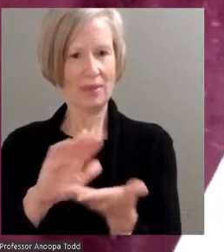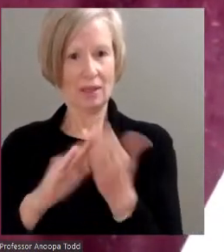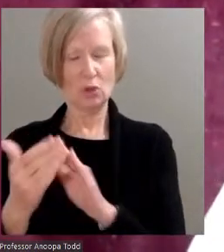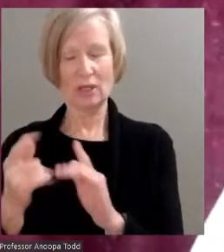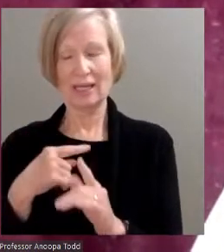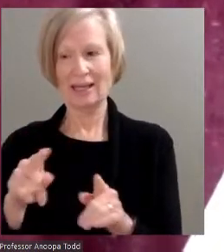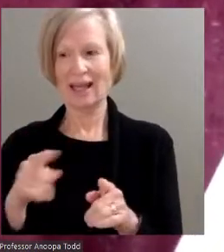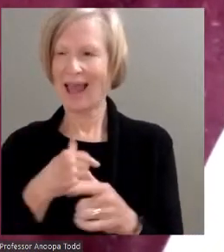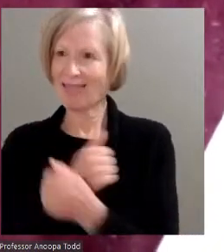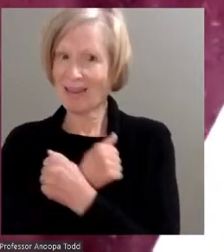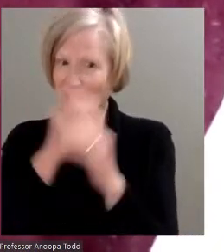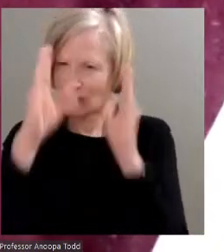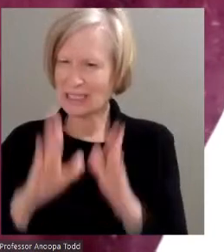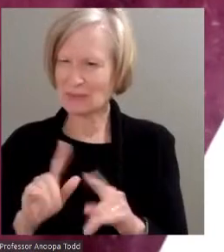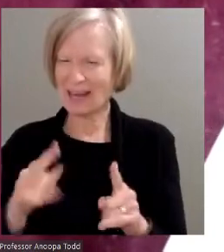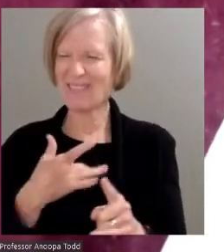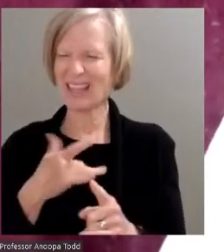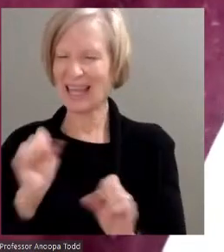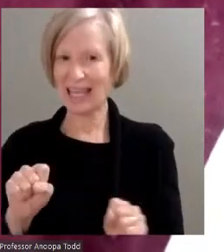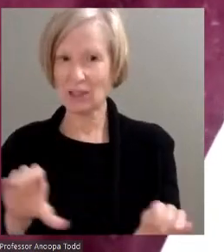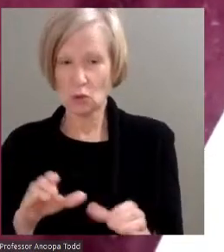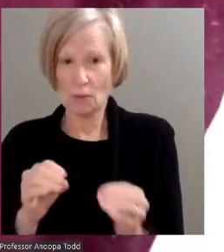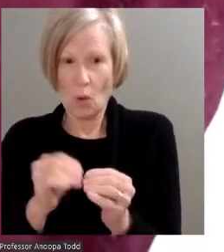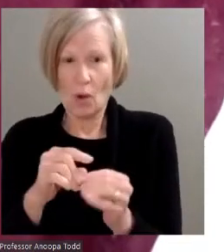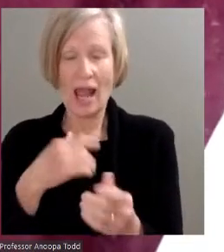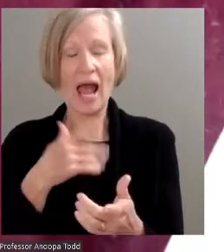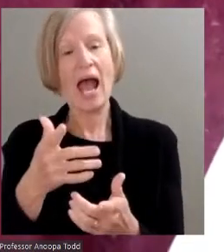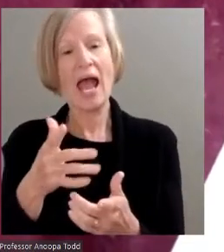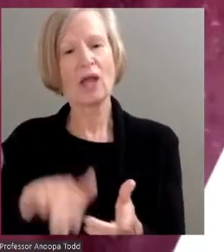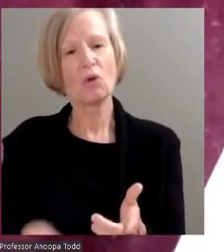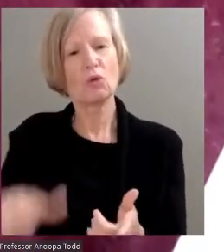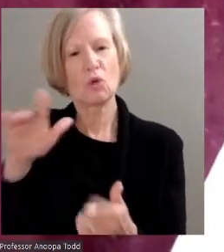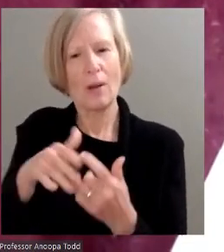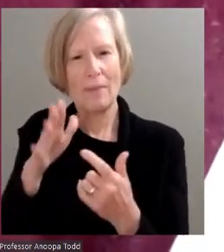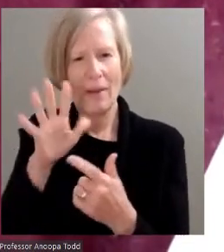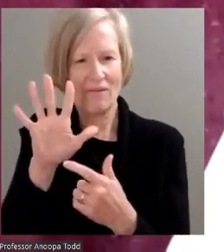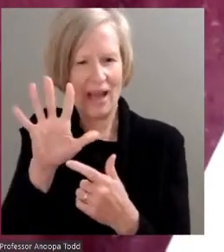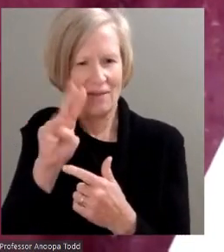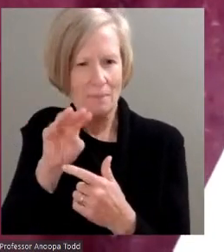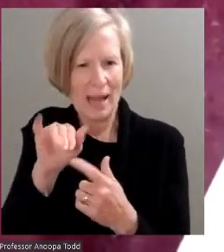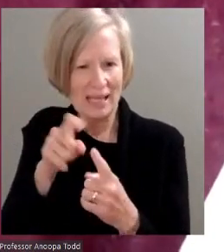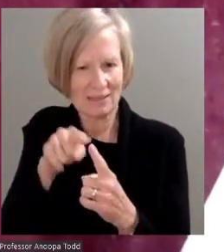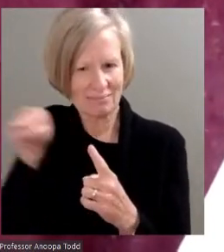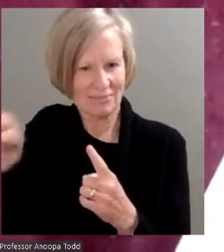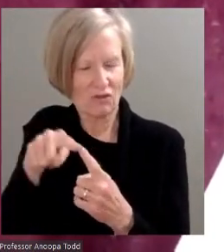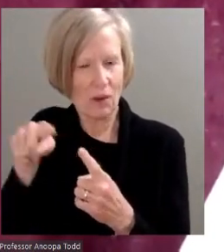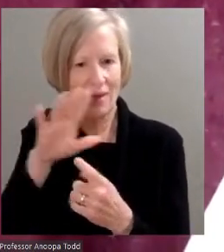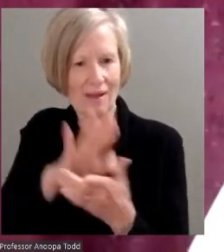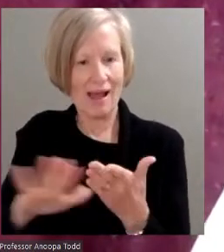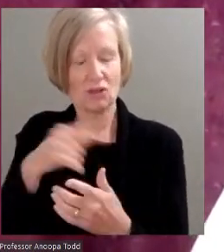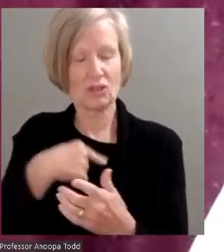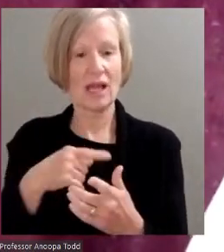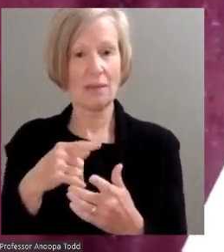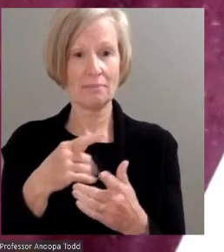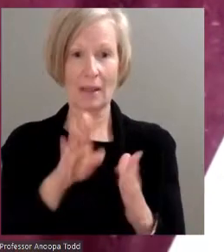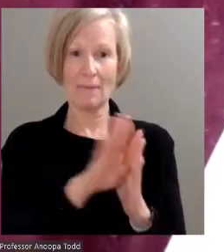always felt that I can do more. I grew up in the College Cultural Center just about five miles from the college. I come from a background of educators.